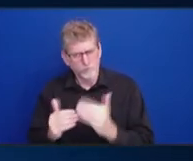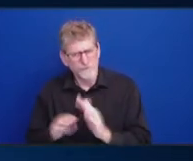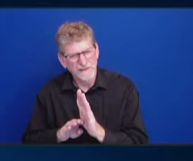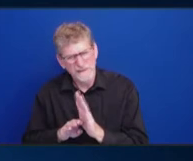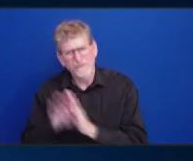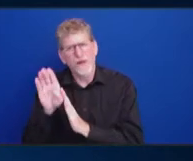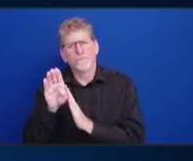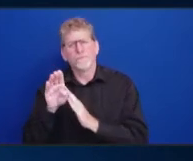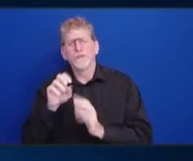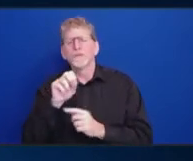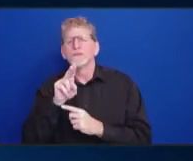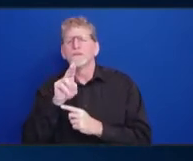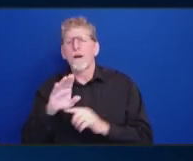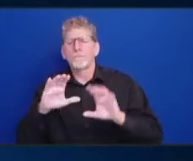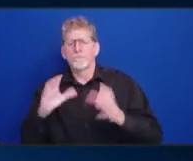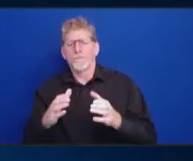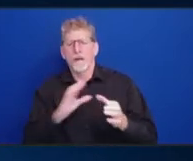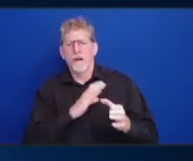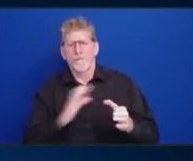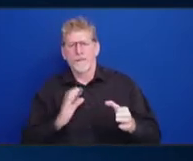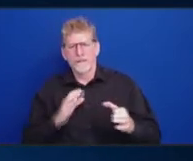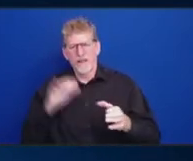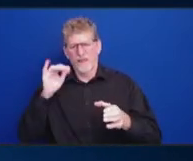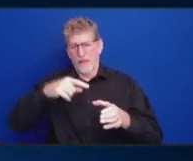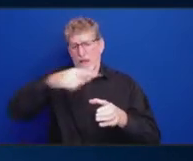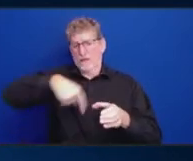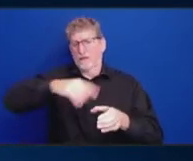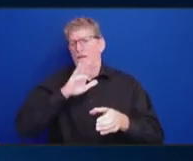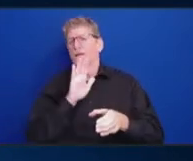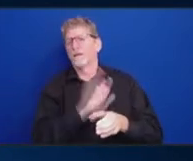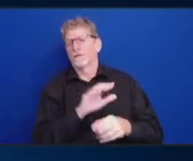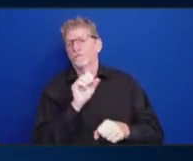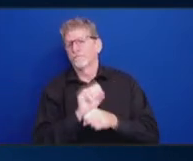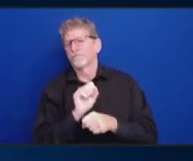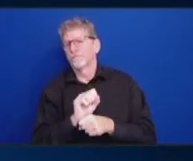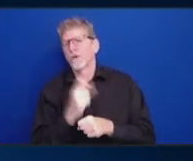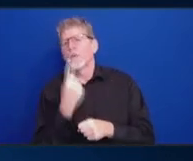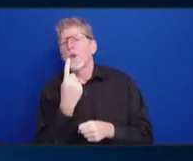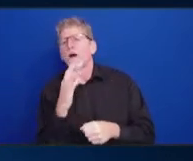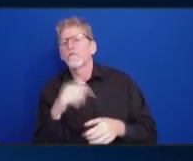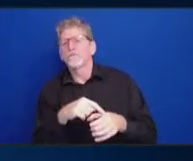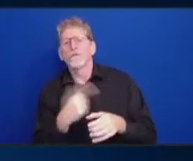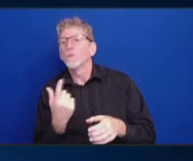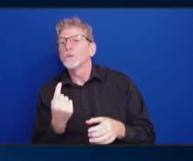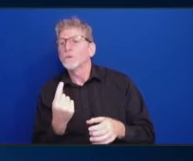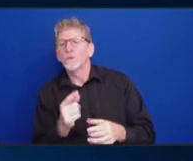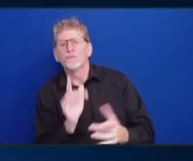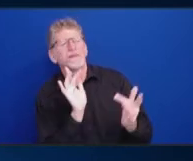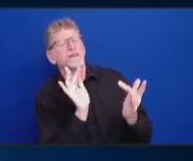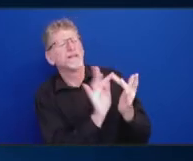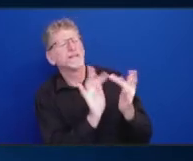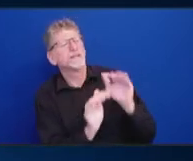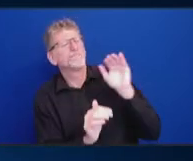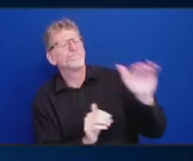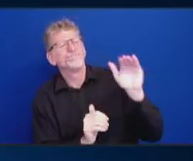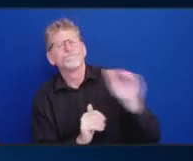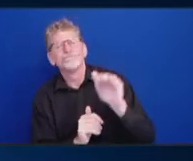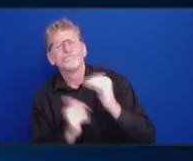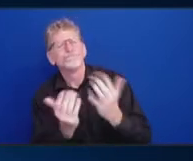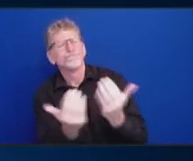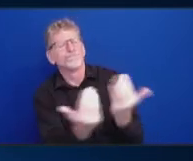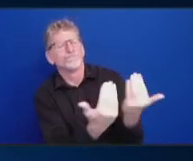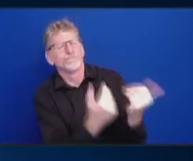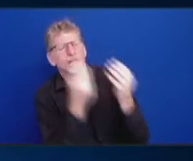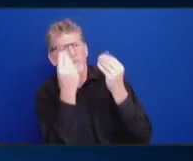job of one of the subcommittees to do, which is to reach out to the agencies and ask these questions. And I think as part of our rolling recommendations,